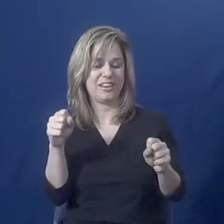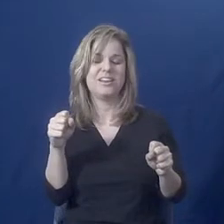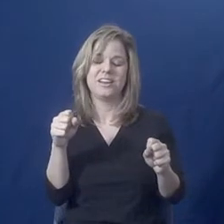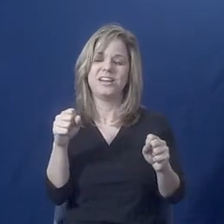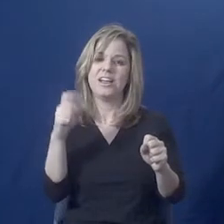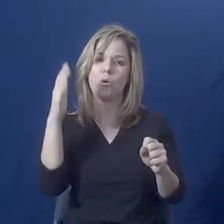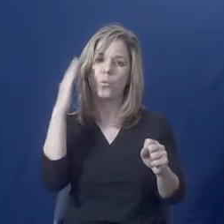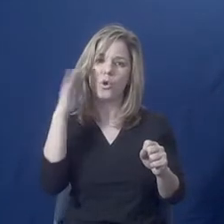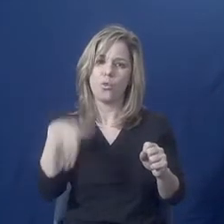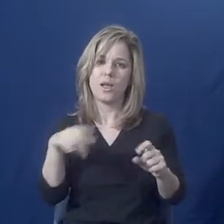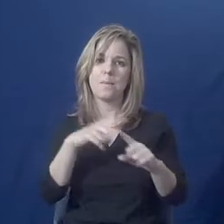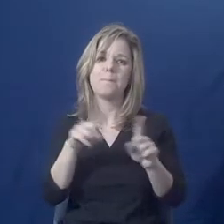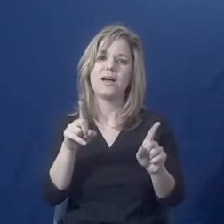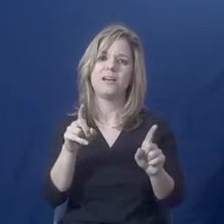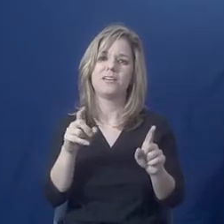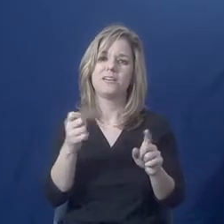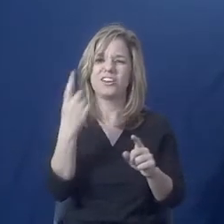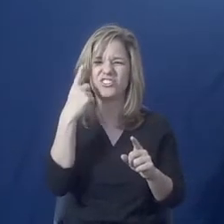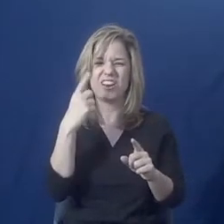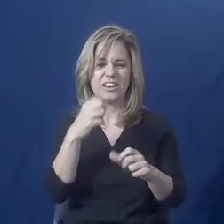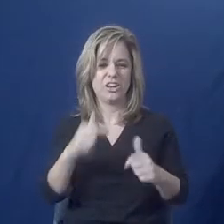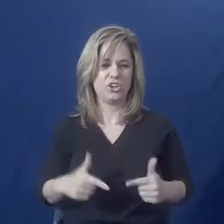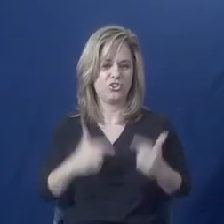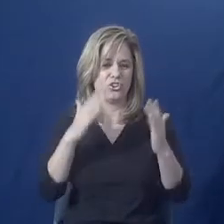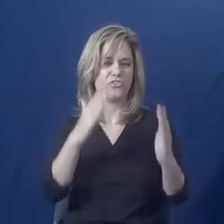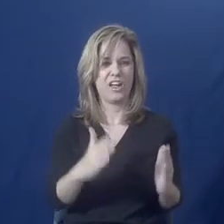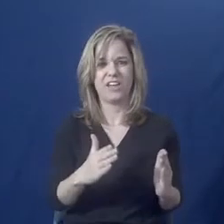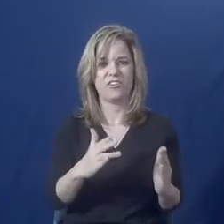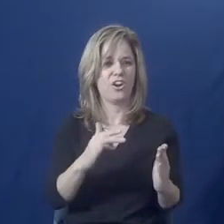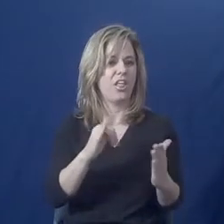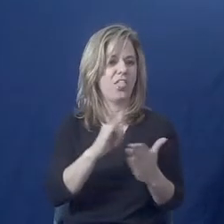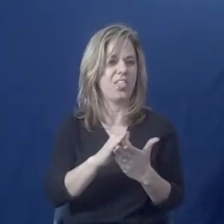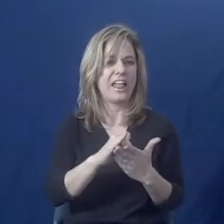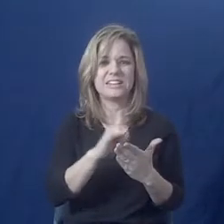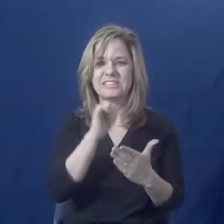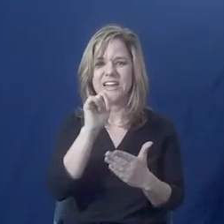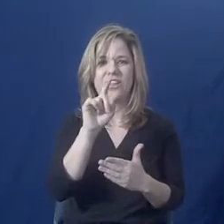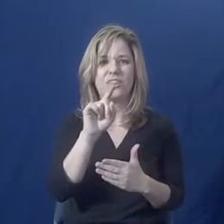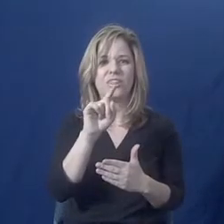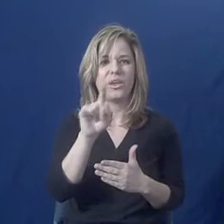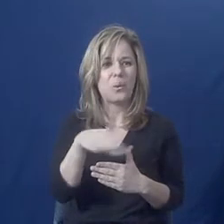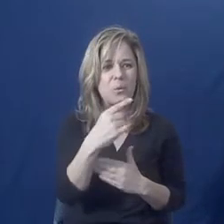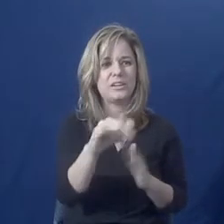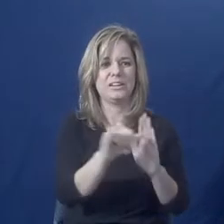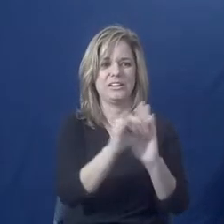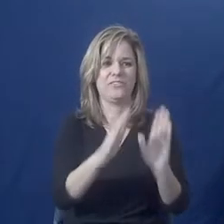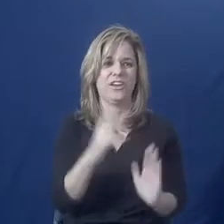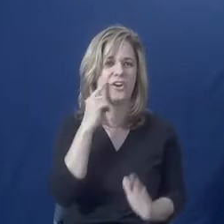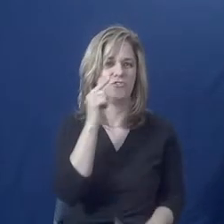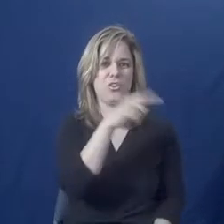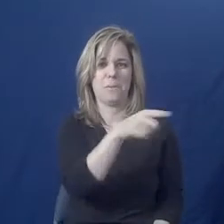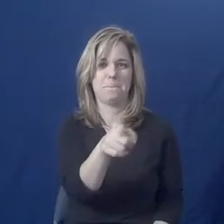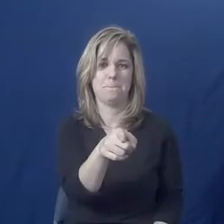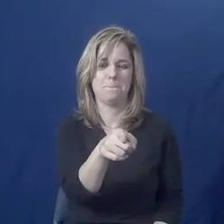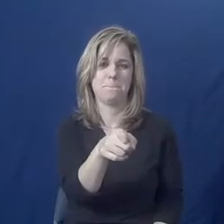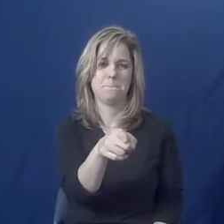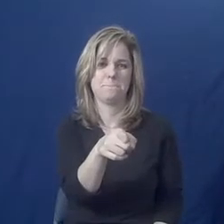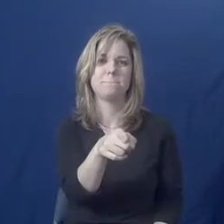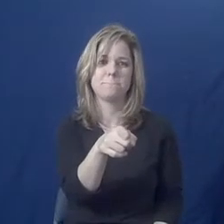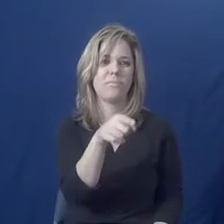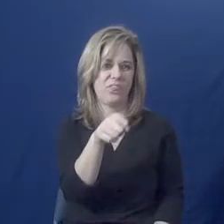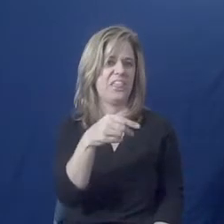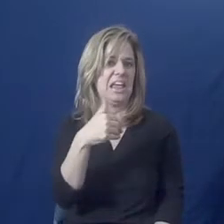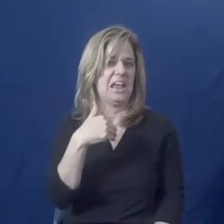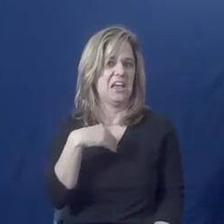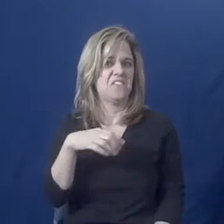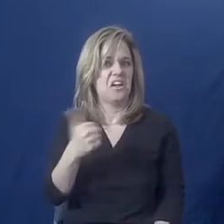a survivor is probably not the only way people are identifying themselves. And there are other things that